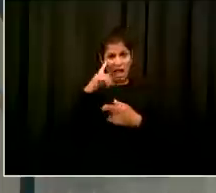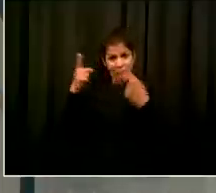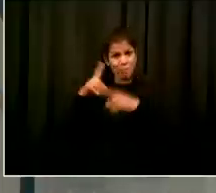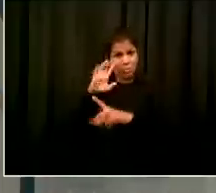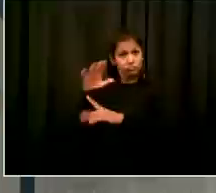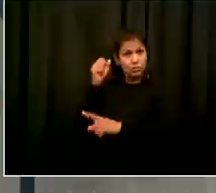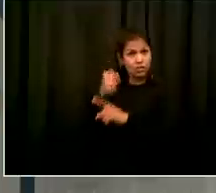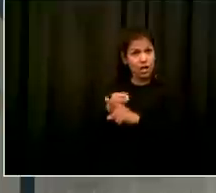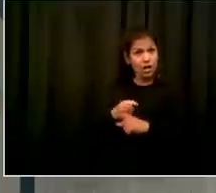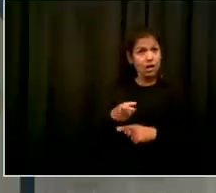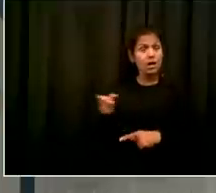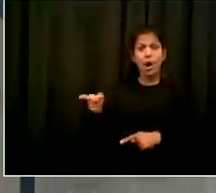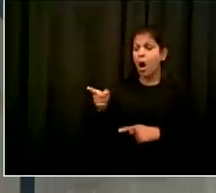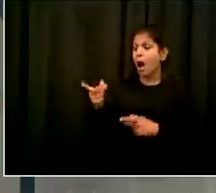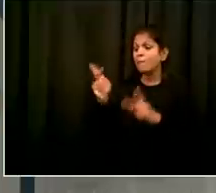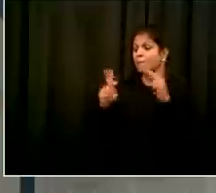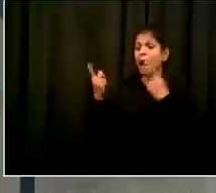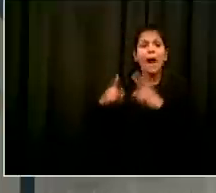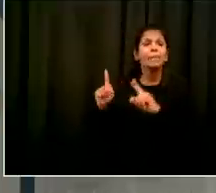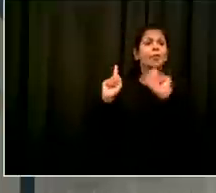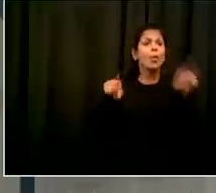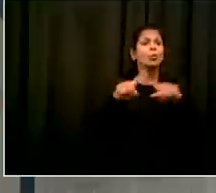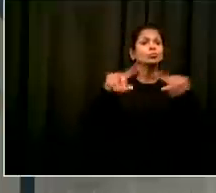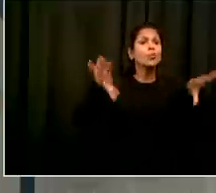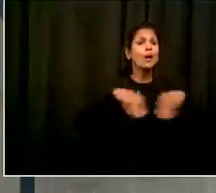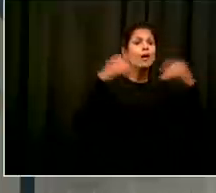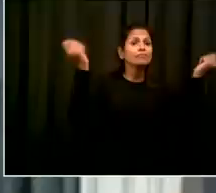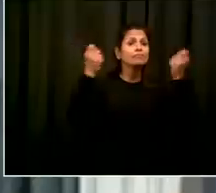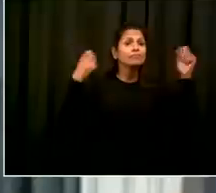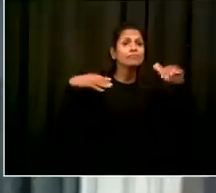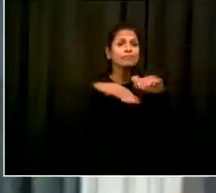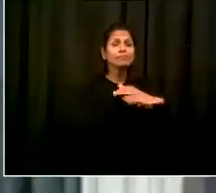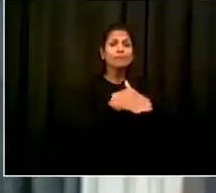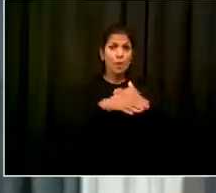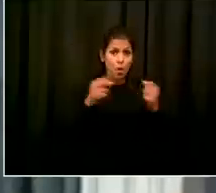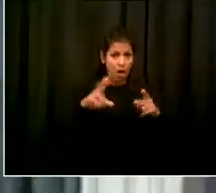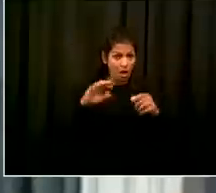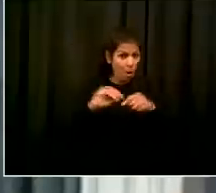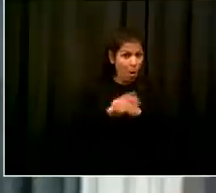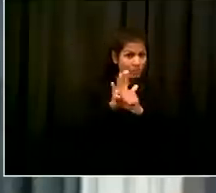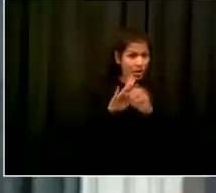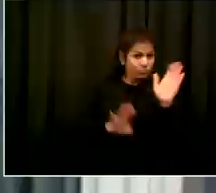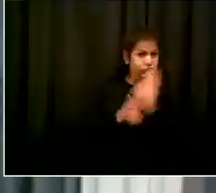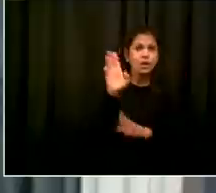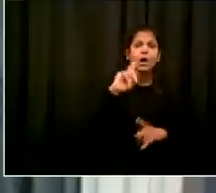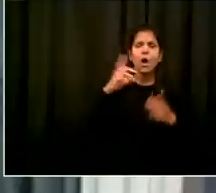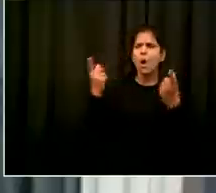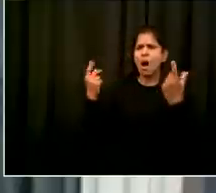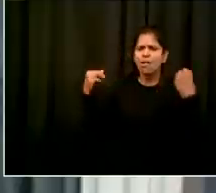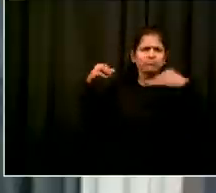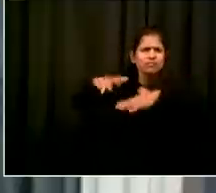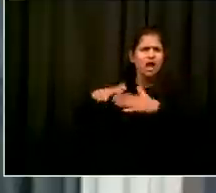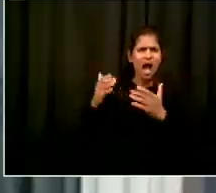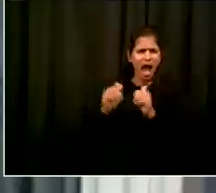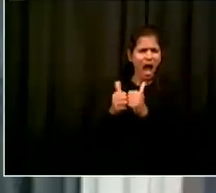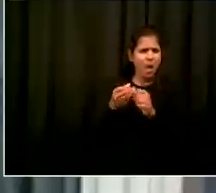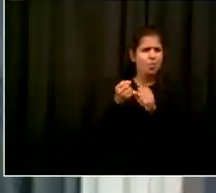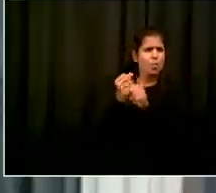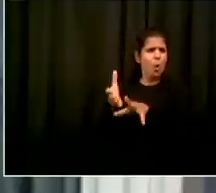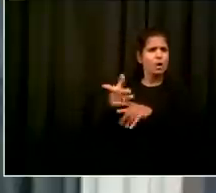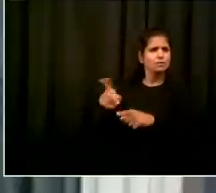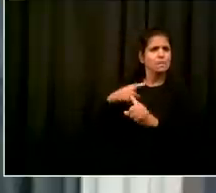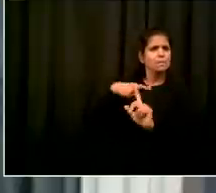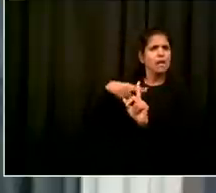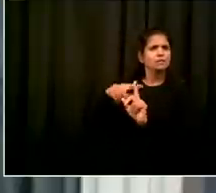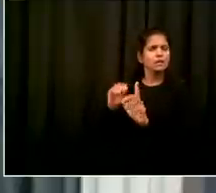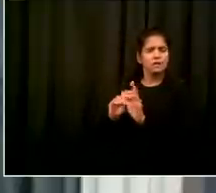much for that question um you know as you mentioned we are uh we're worried about the uh the neighborhoods um uh particularly